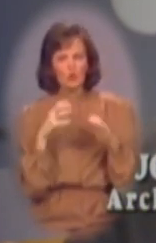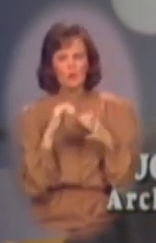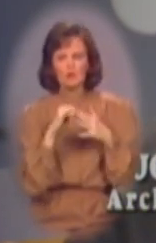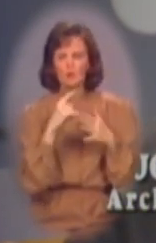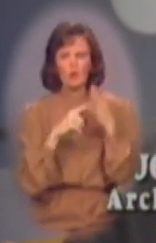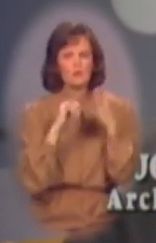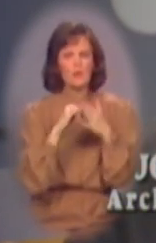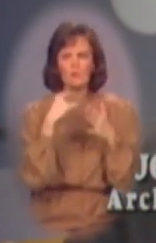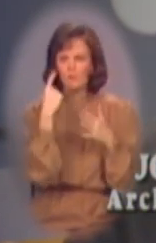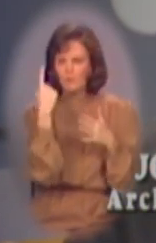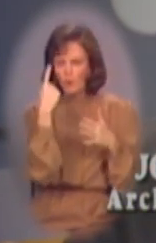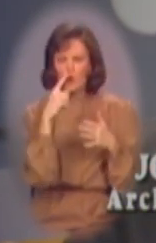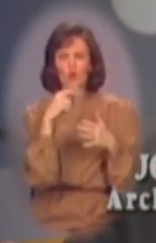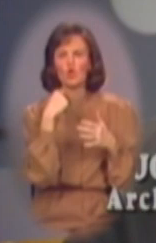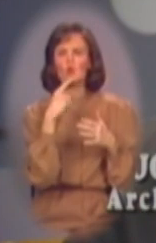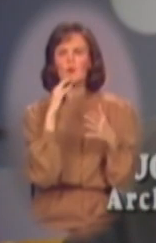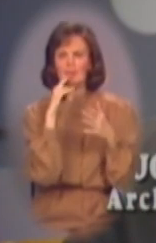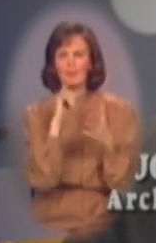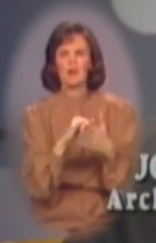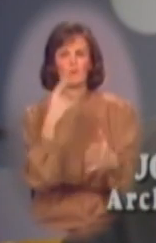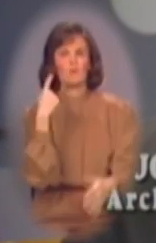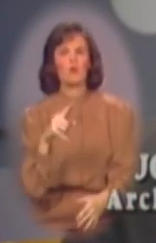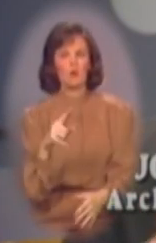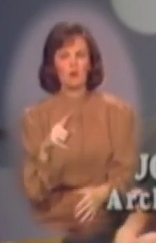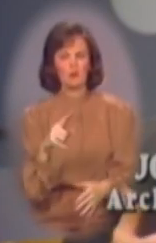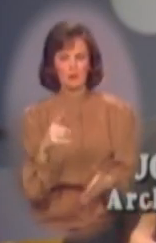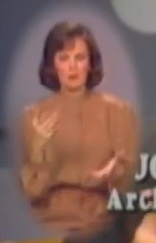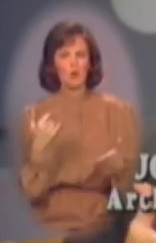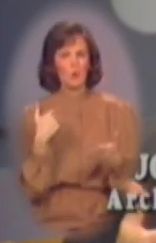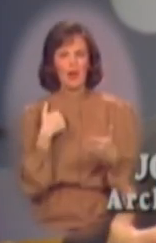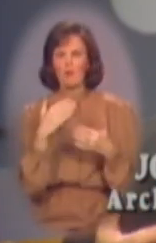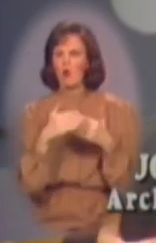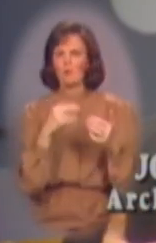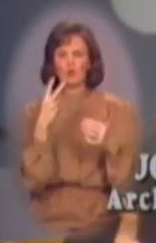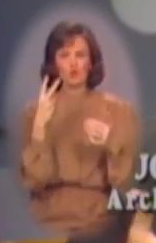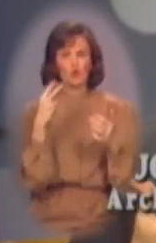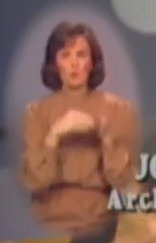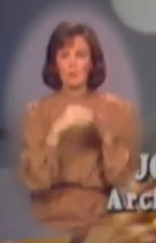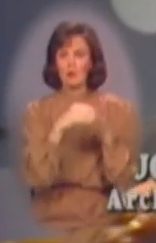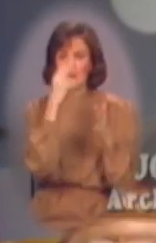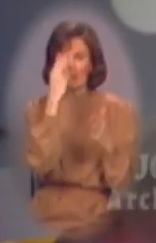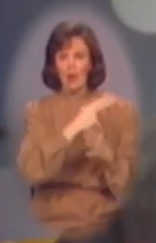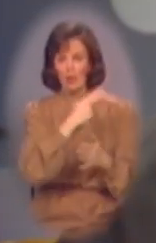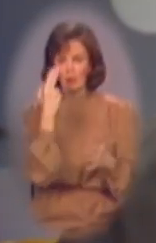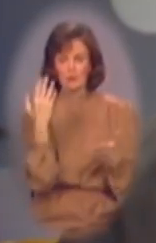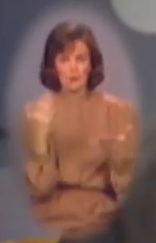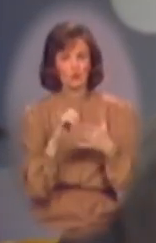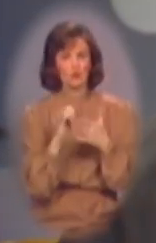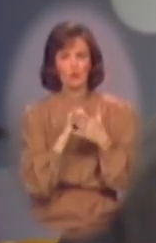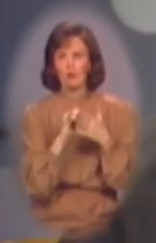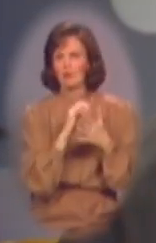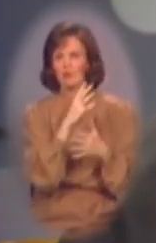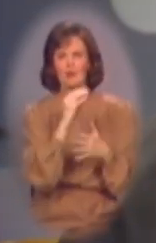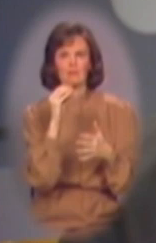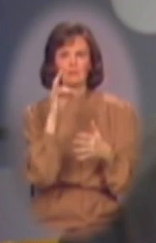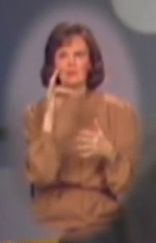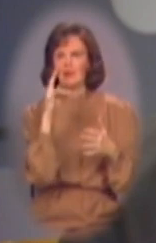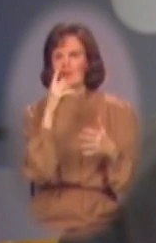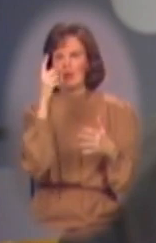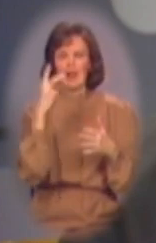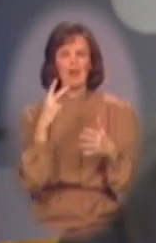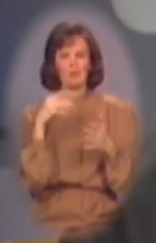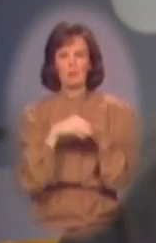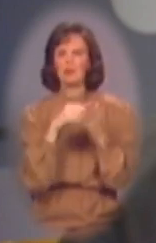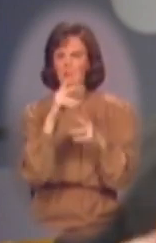is this for? Whom is it for? Uh, here we have almost two million Catholics and we have, what, some seven and a half